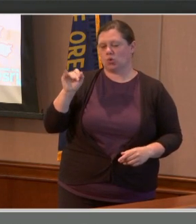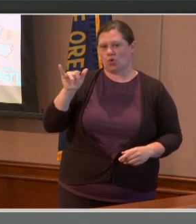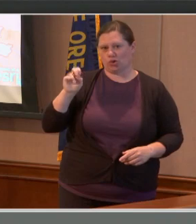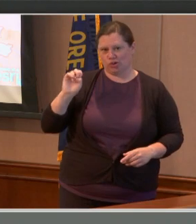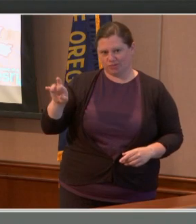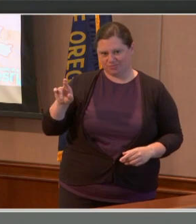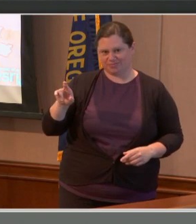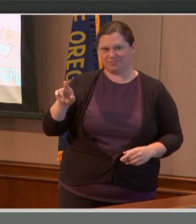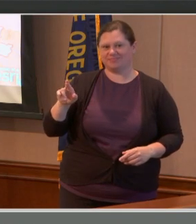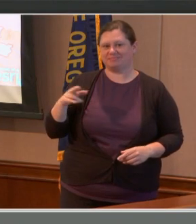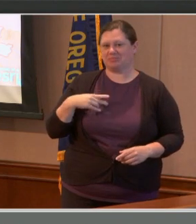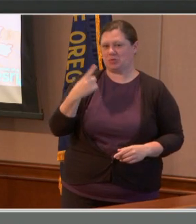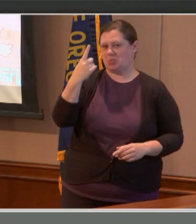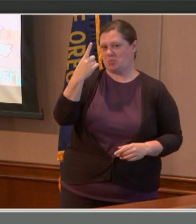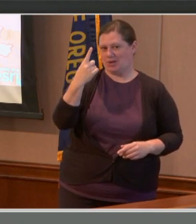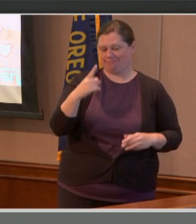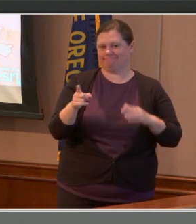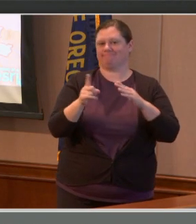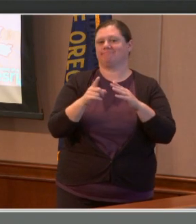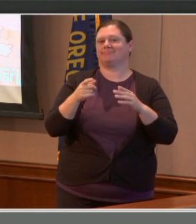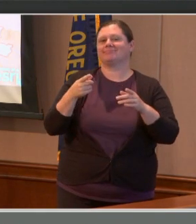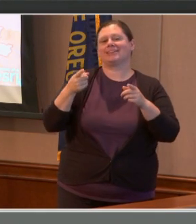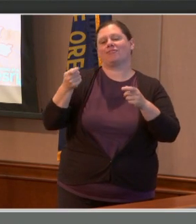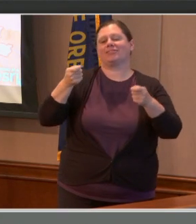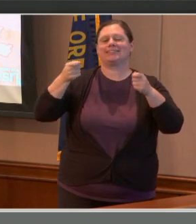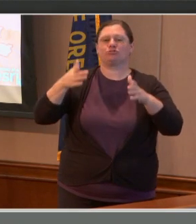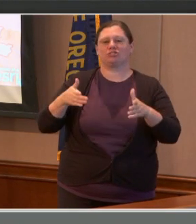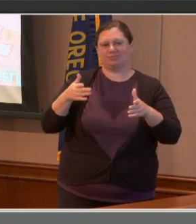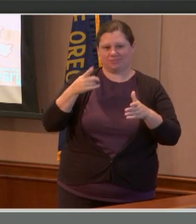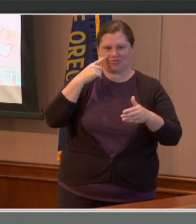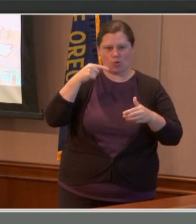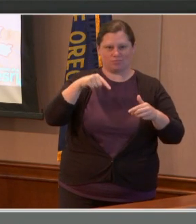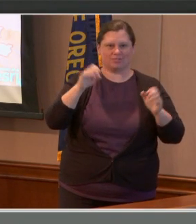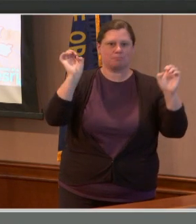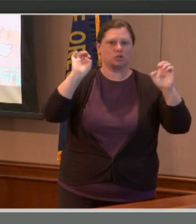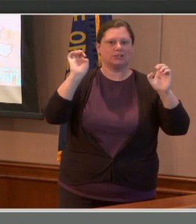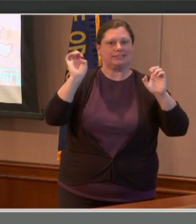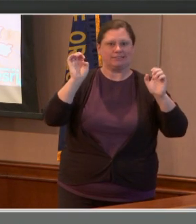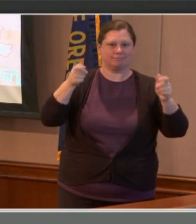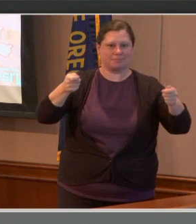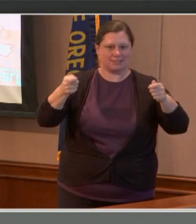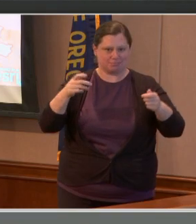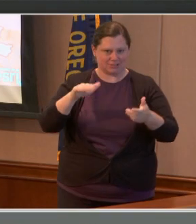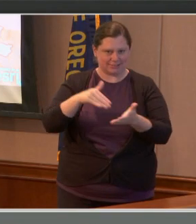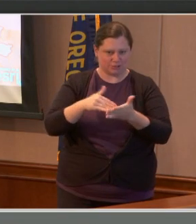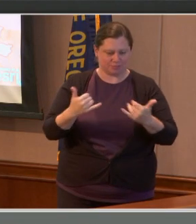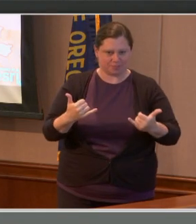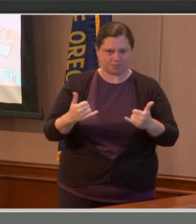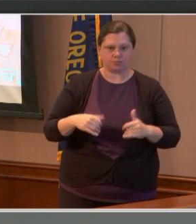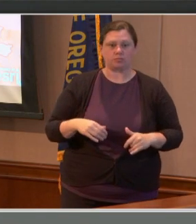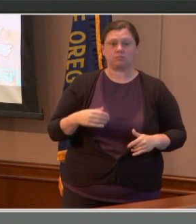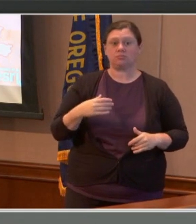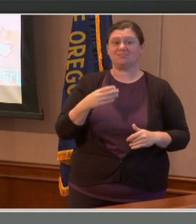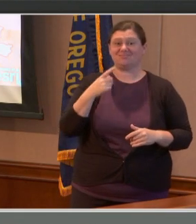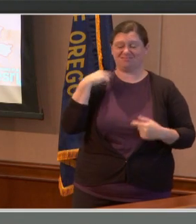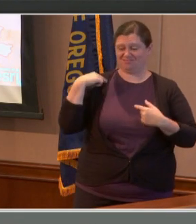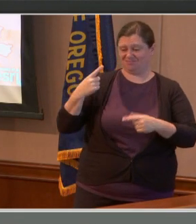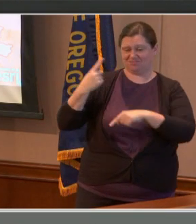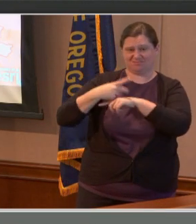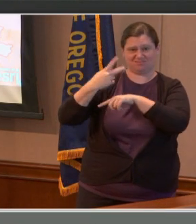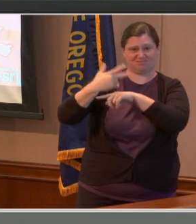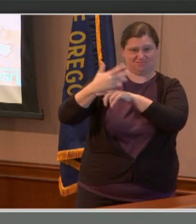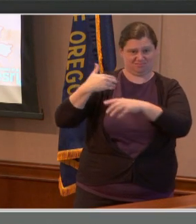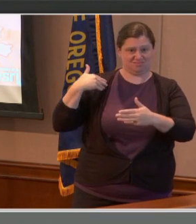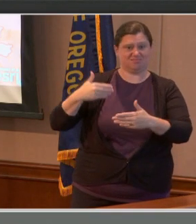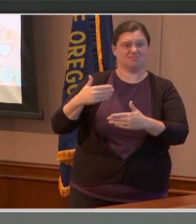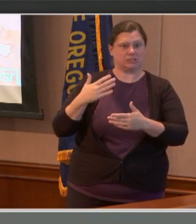commanders in our county's emergency operations center. We were really thrilled over the past few days to see improvement of our air quality,